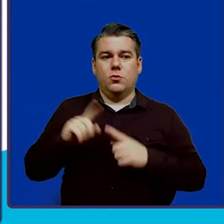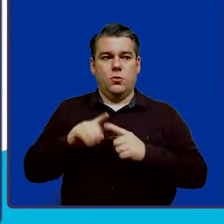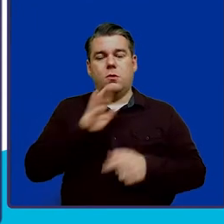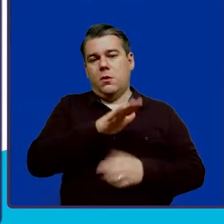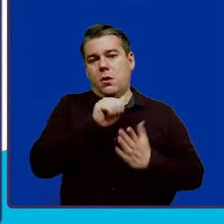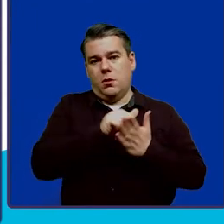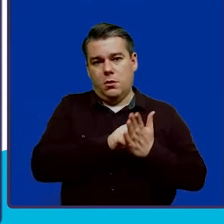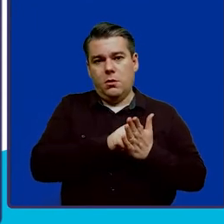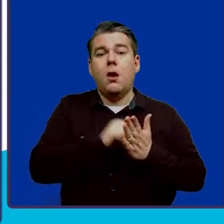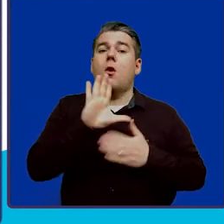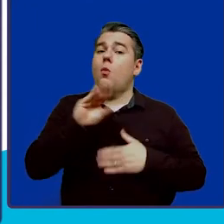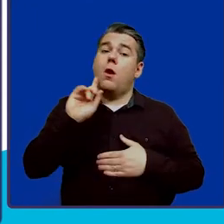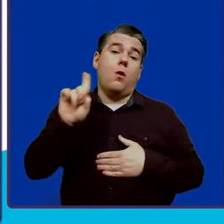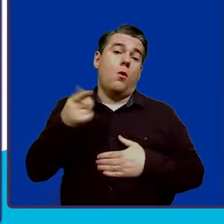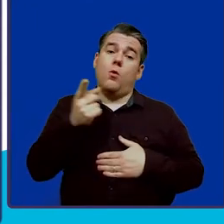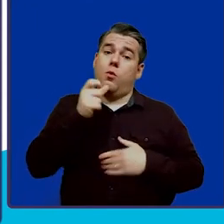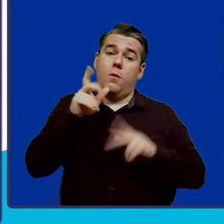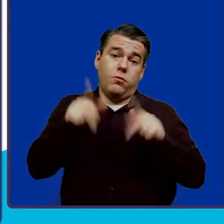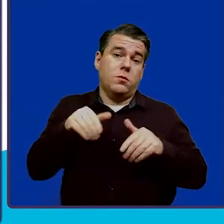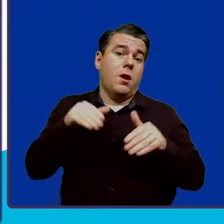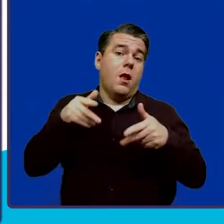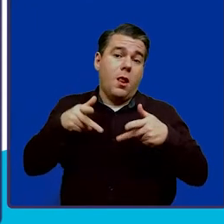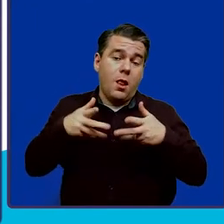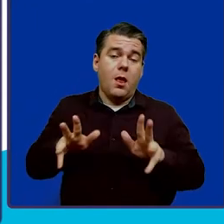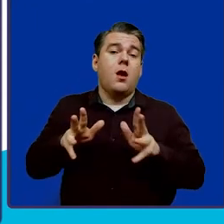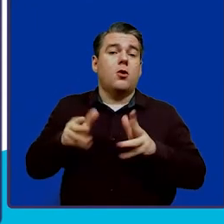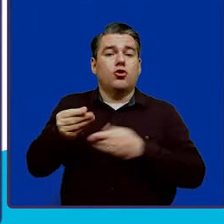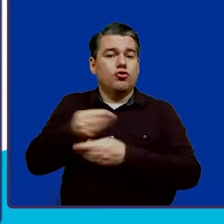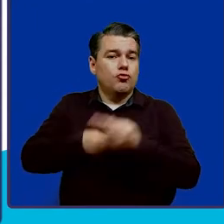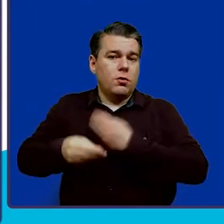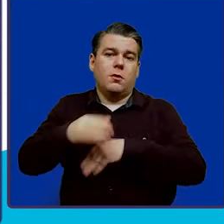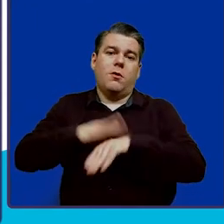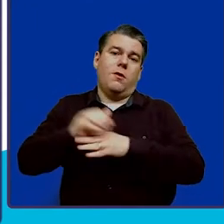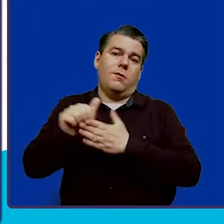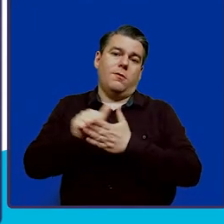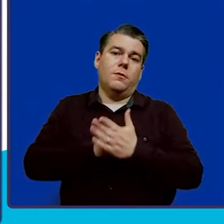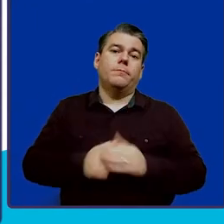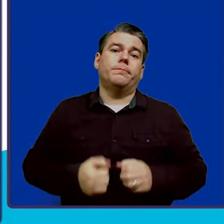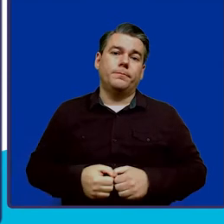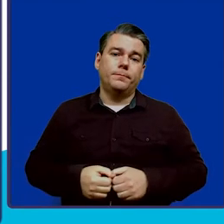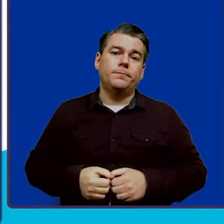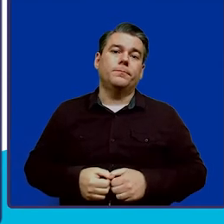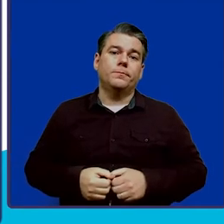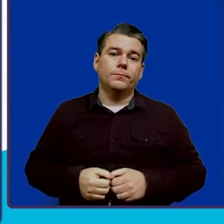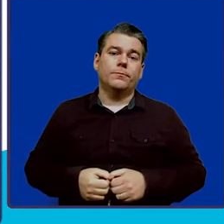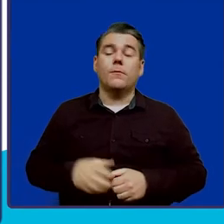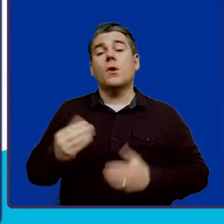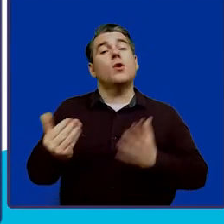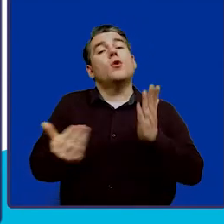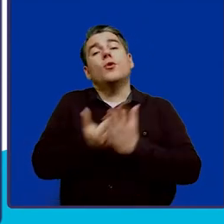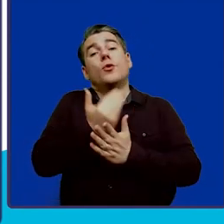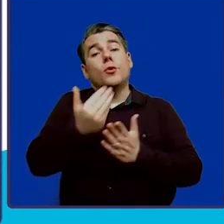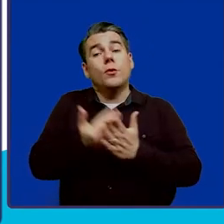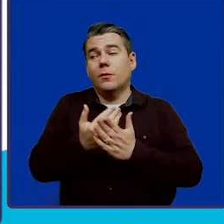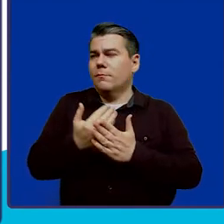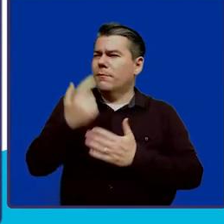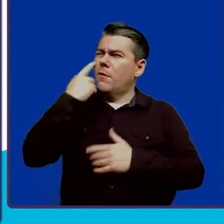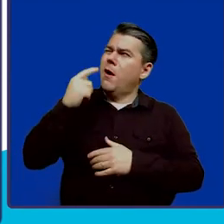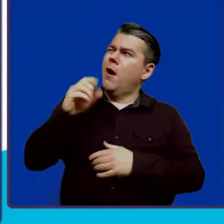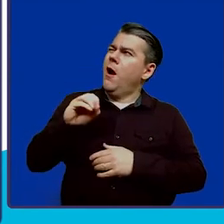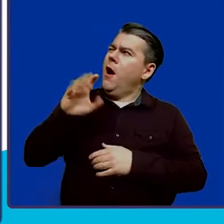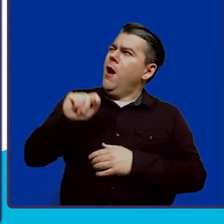and will be the only person that's allowed to transact on the account. And then new as of October